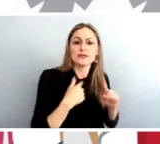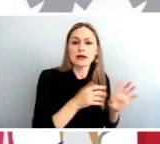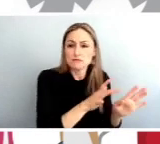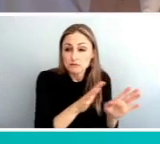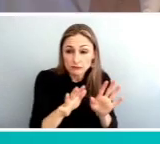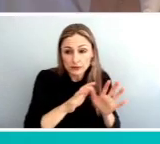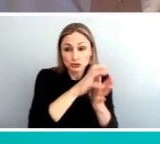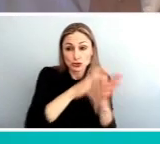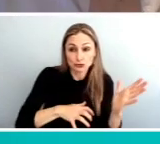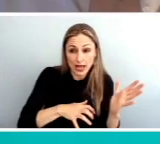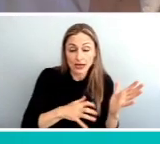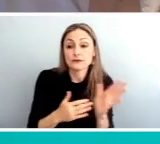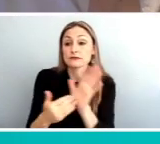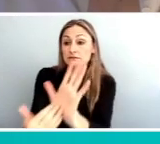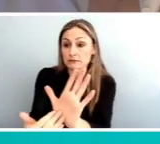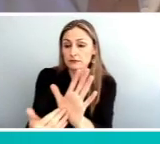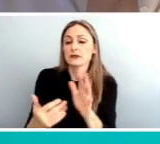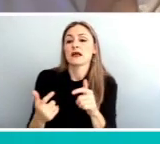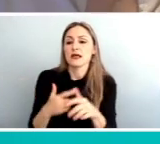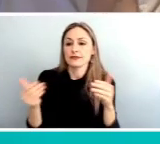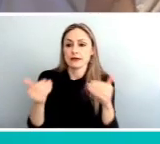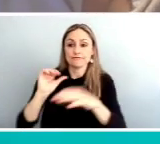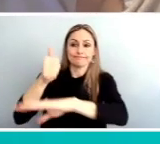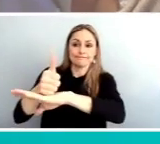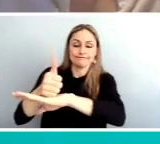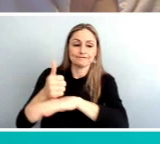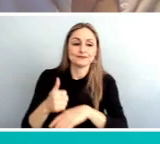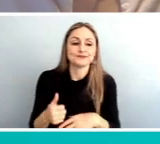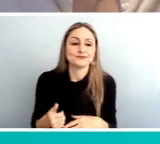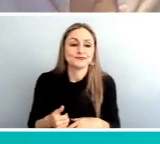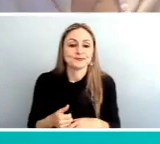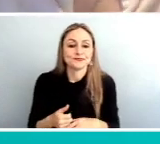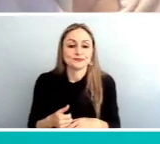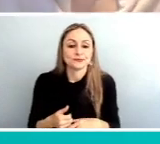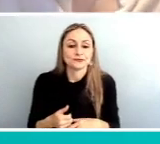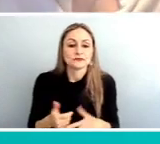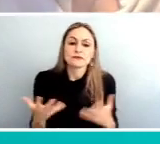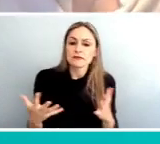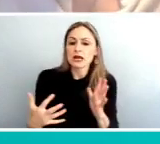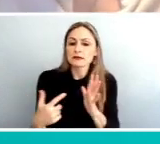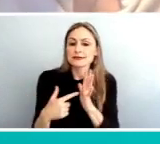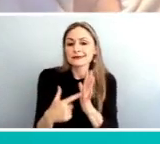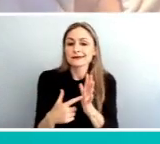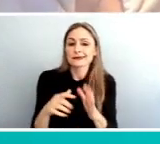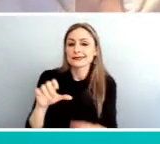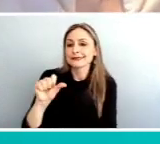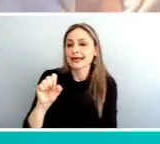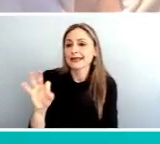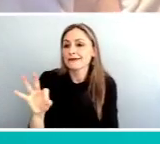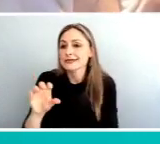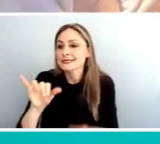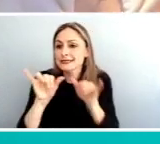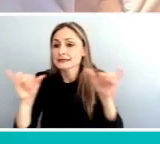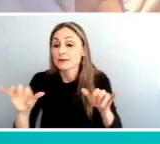move into implementation and then just as a indication you know state of the system is something that we're working on now